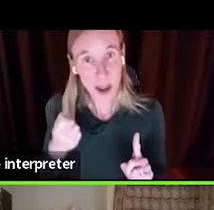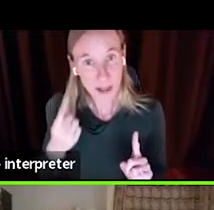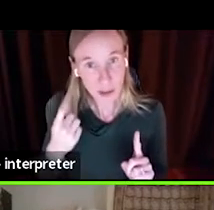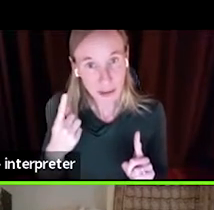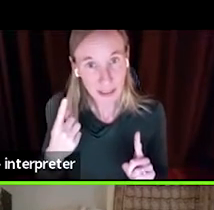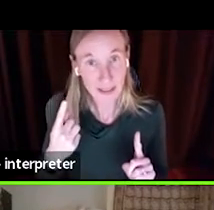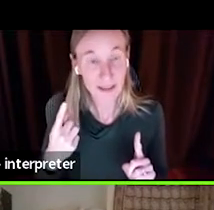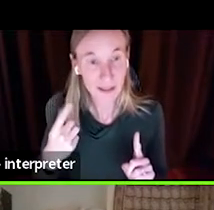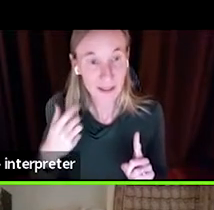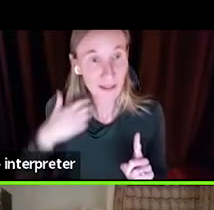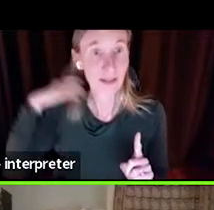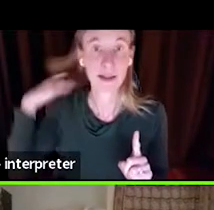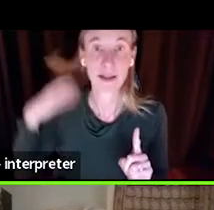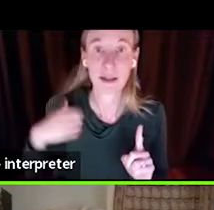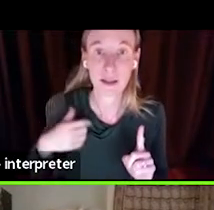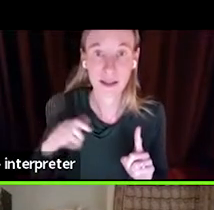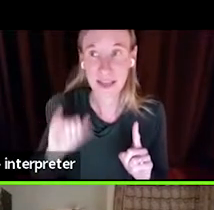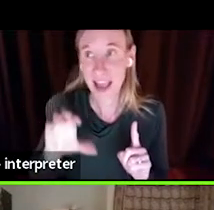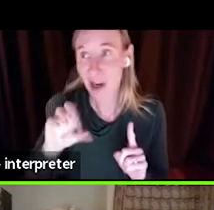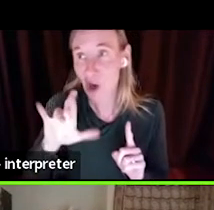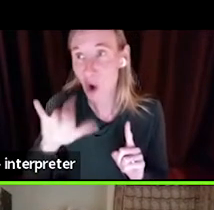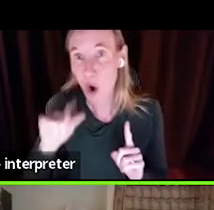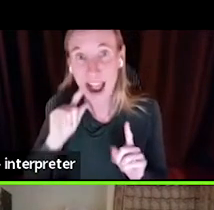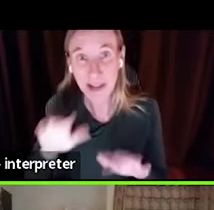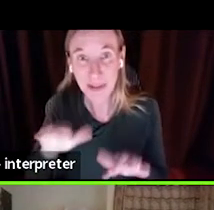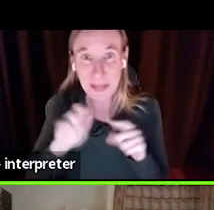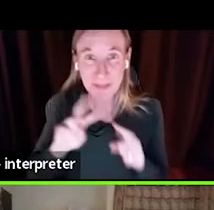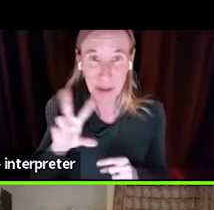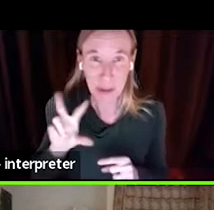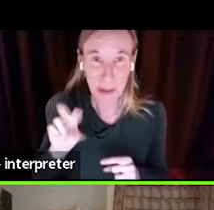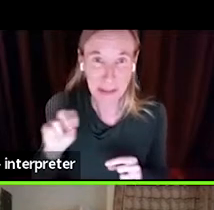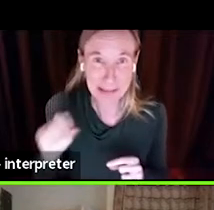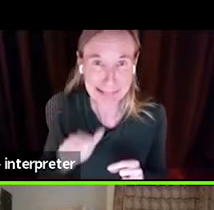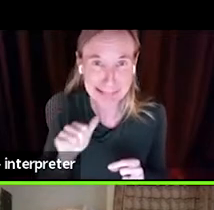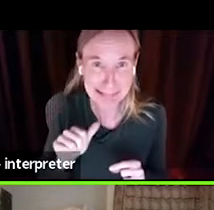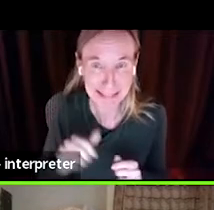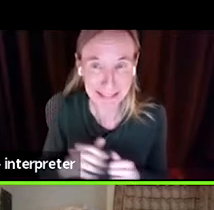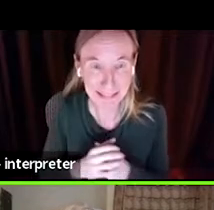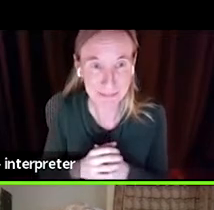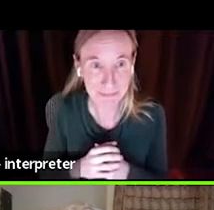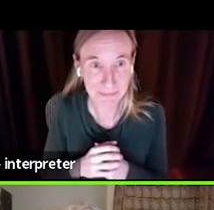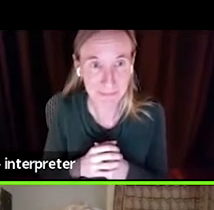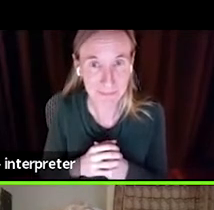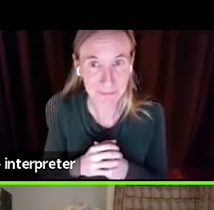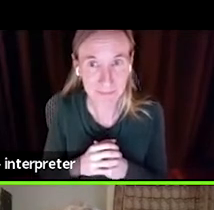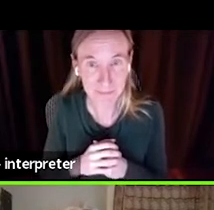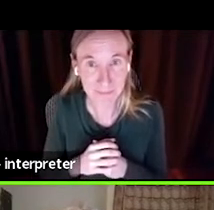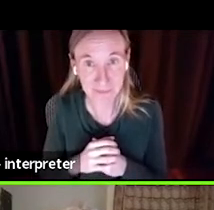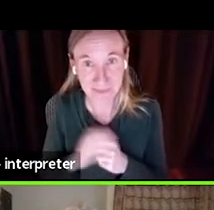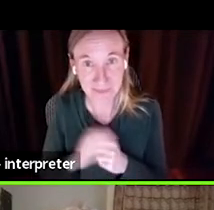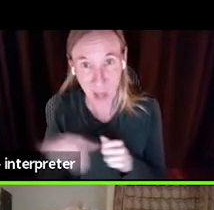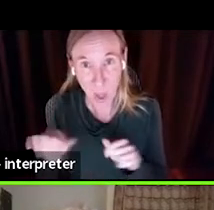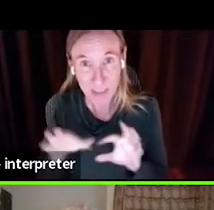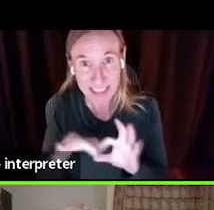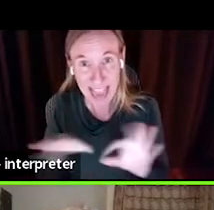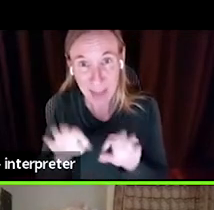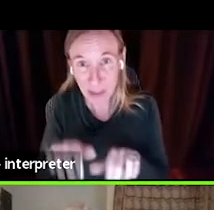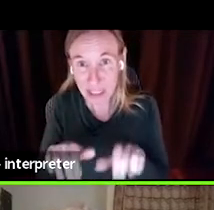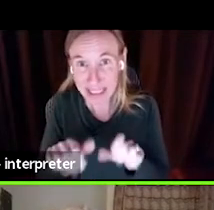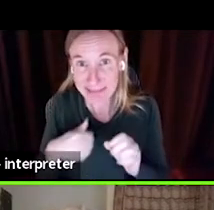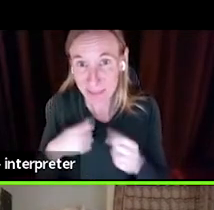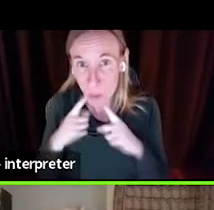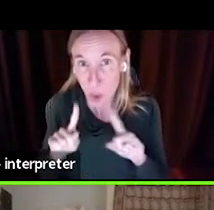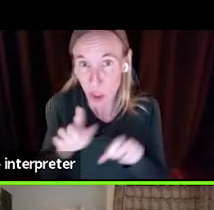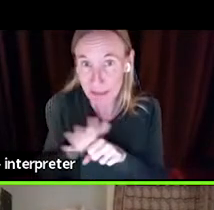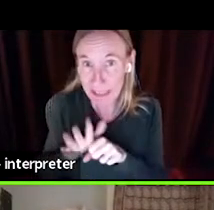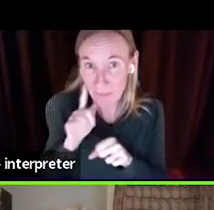uh, they Corey will be leaving at two 30. I don't know if the closed captioning works